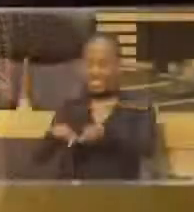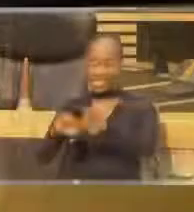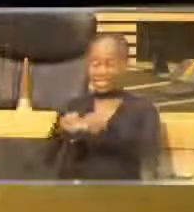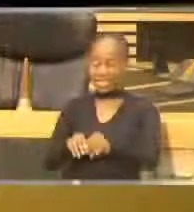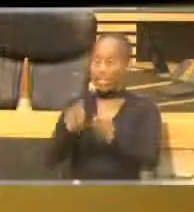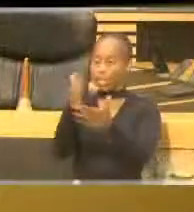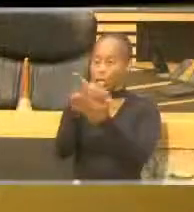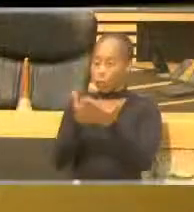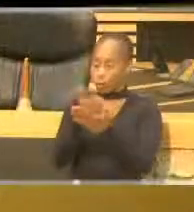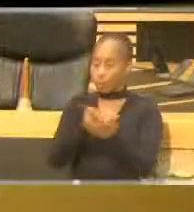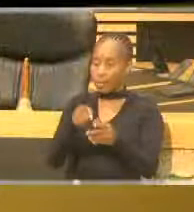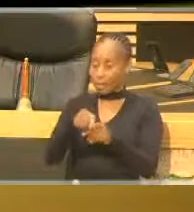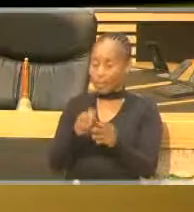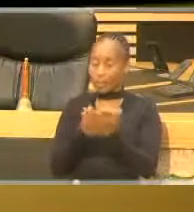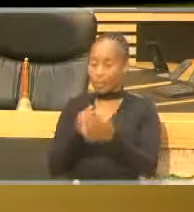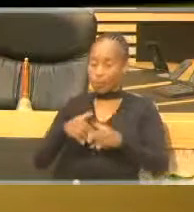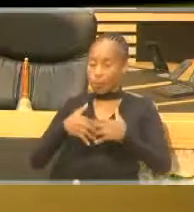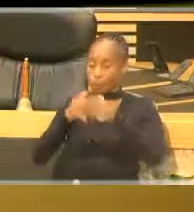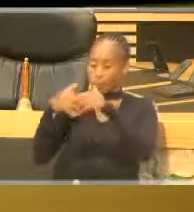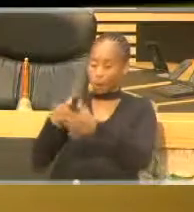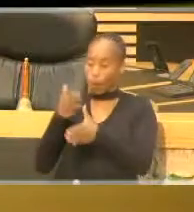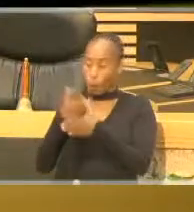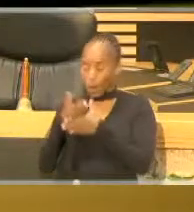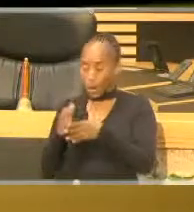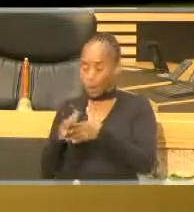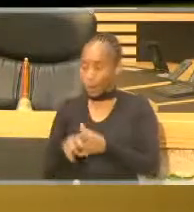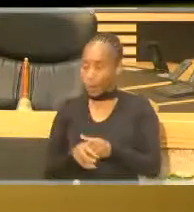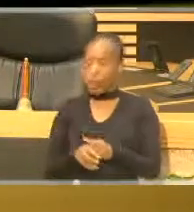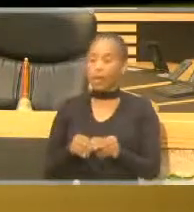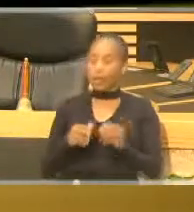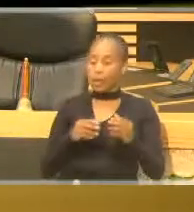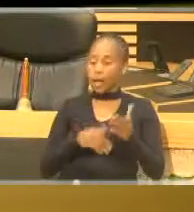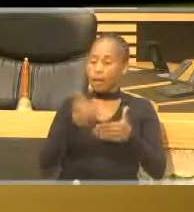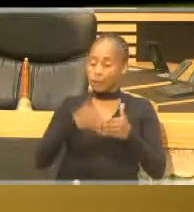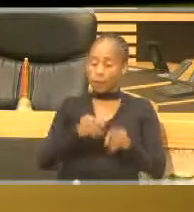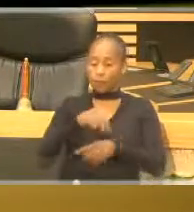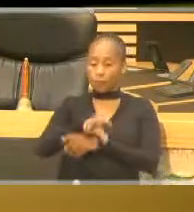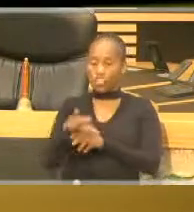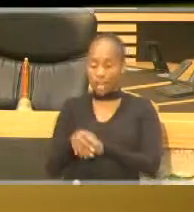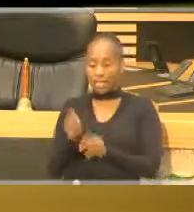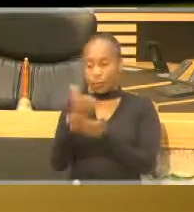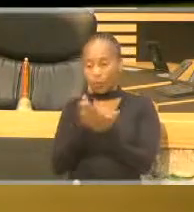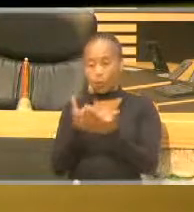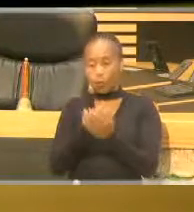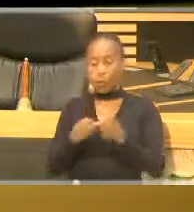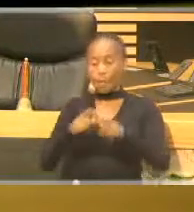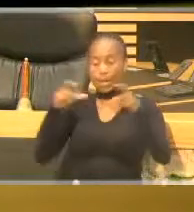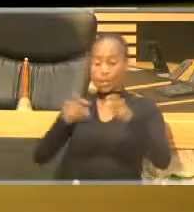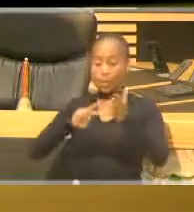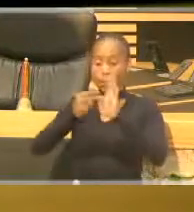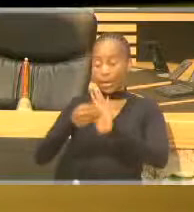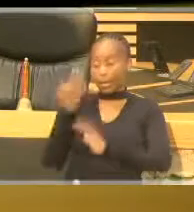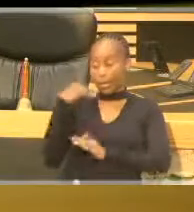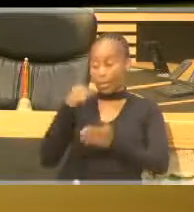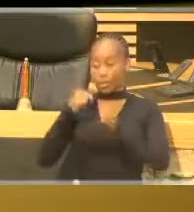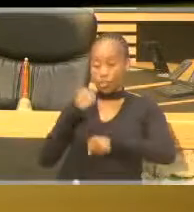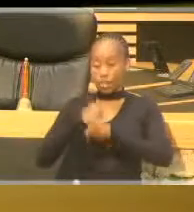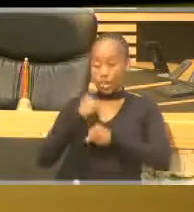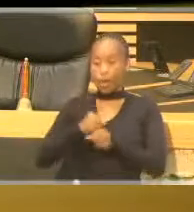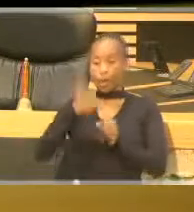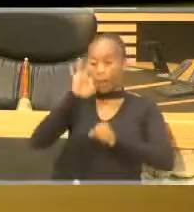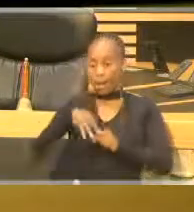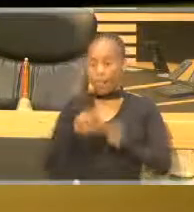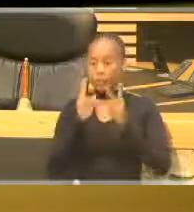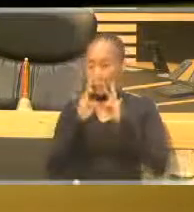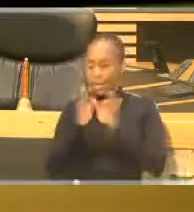growth and job creation and following the launch of the Provincial Oceans Economy Master Plan last year in March, we are realizing a